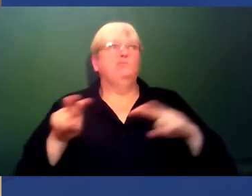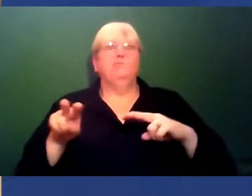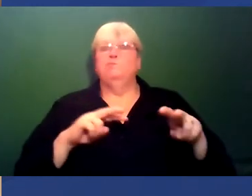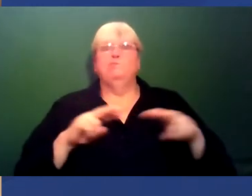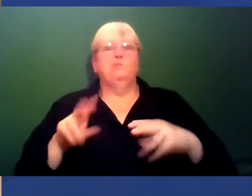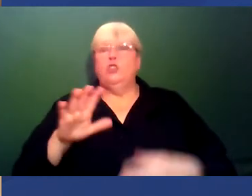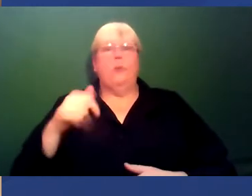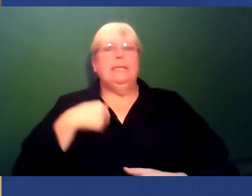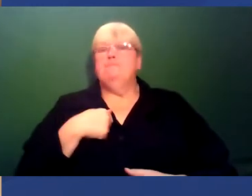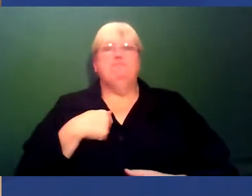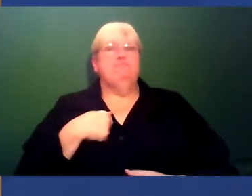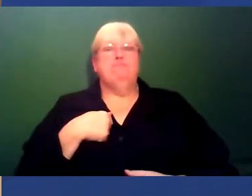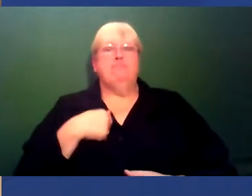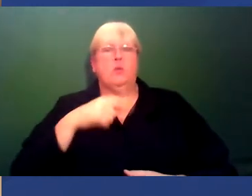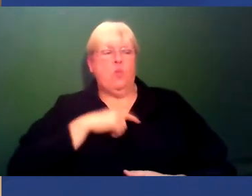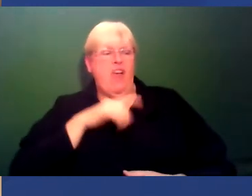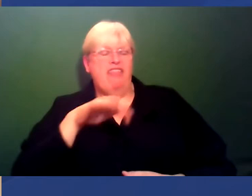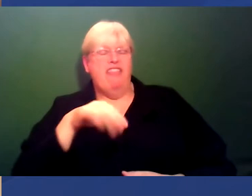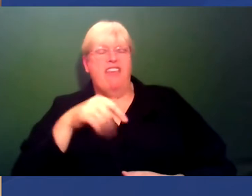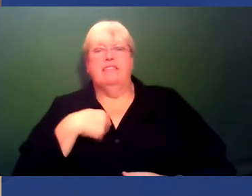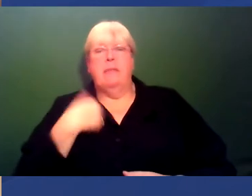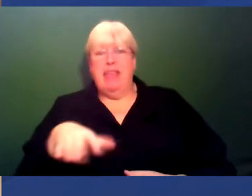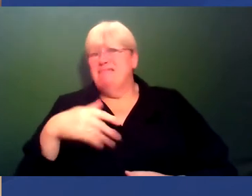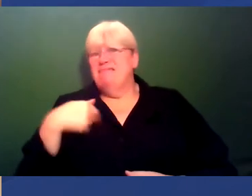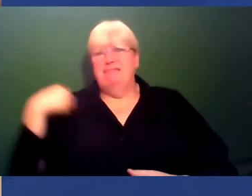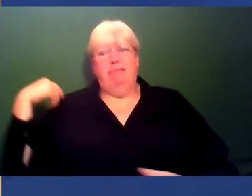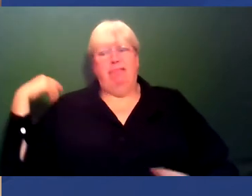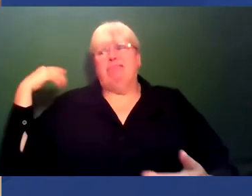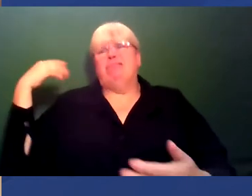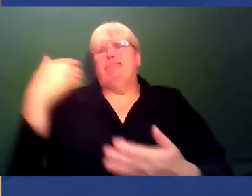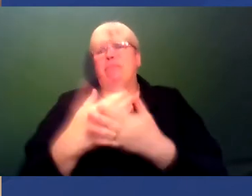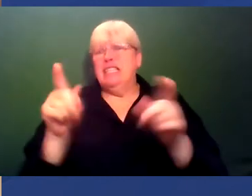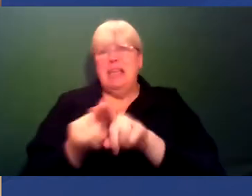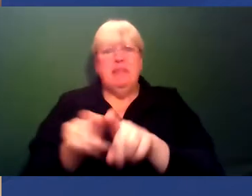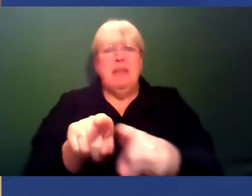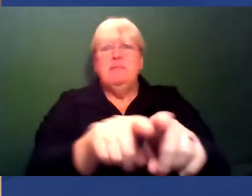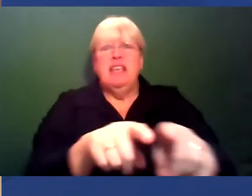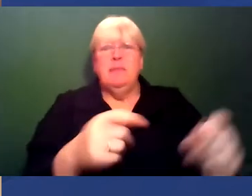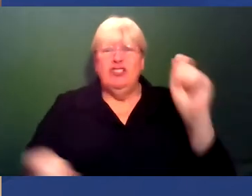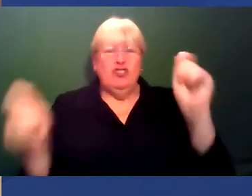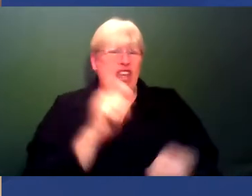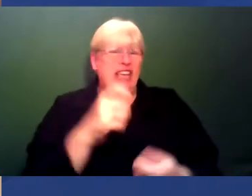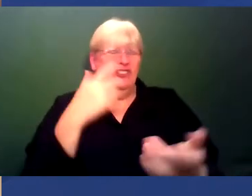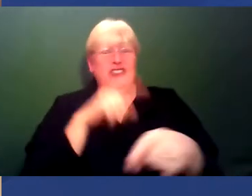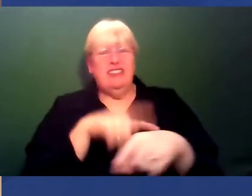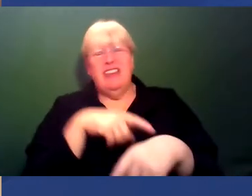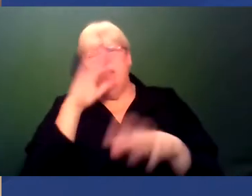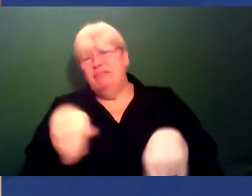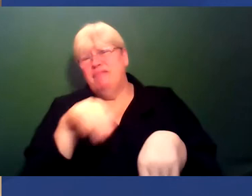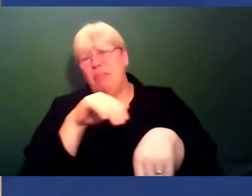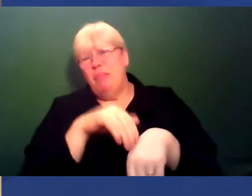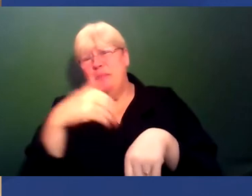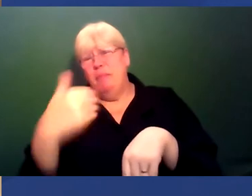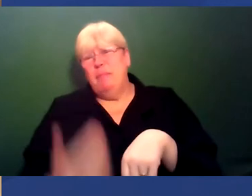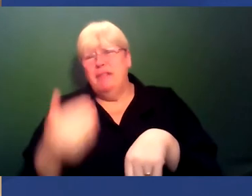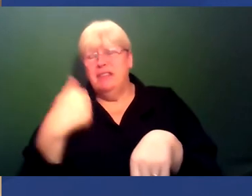trying to work out why it's there, but it's always been there. We've always done it this way. But if we want to change it, it takes a lot of time. And, you know, we need to go through